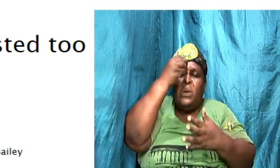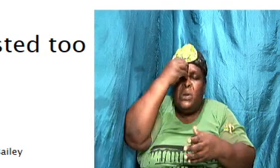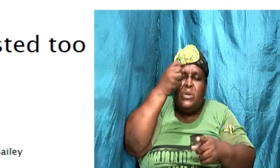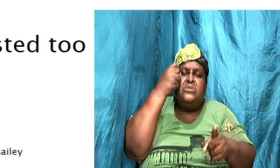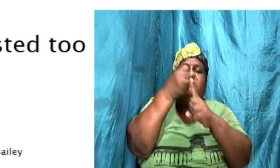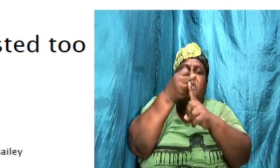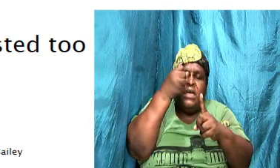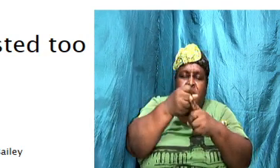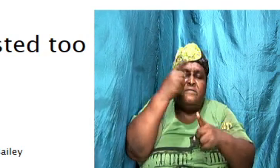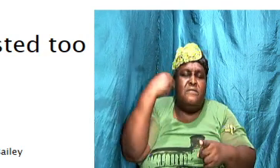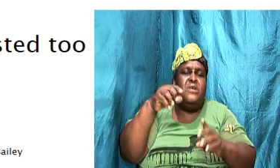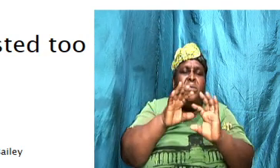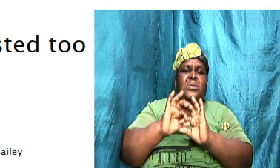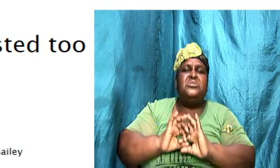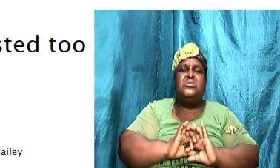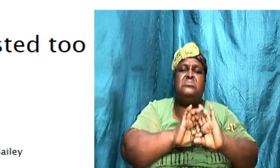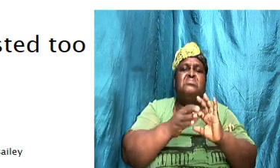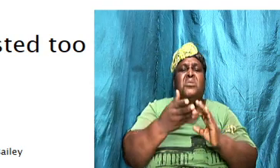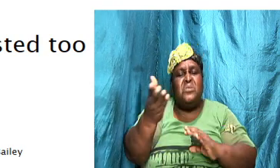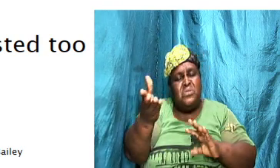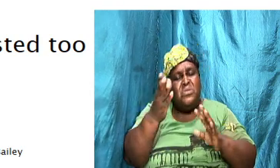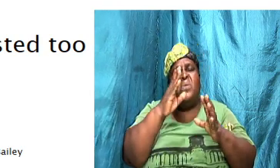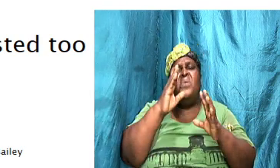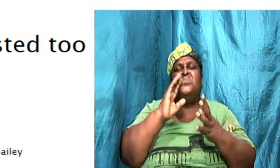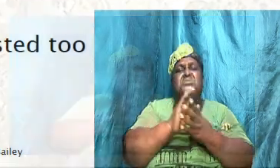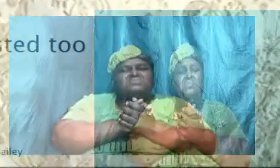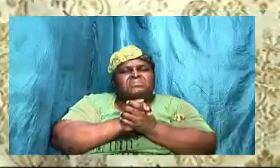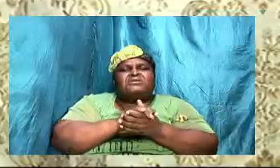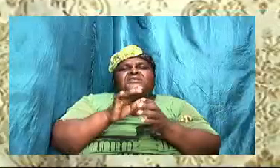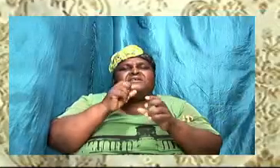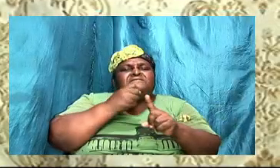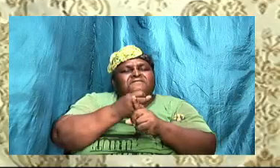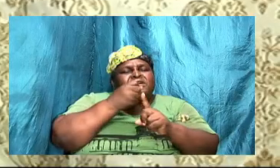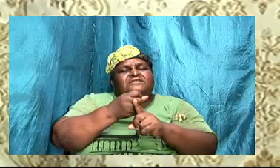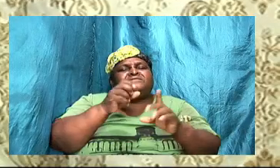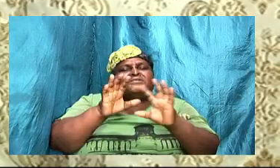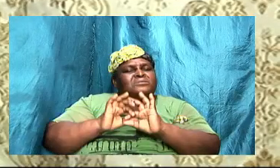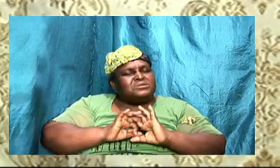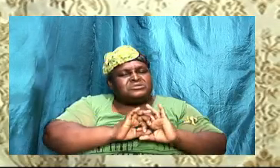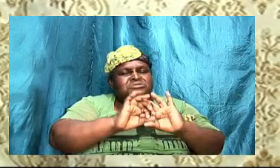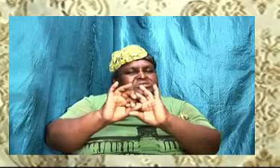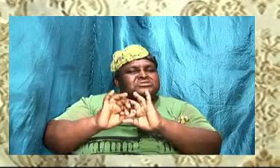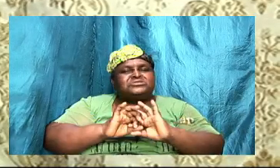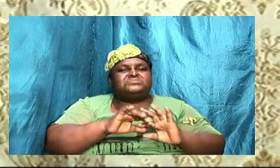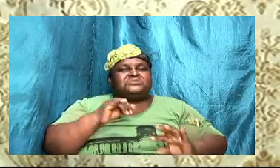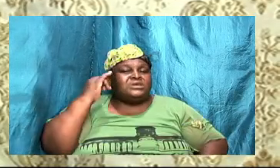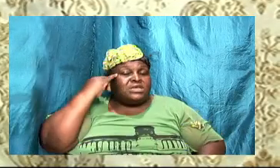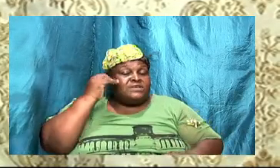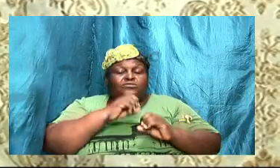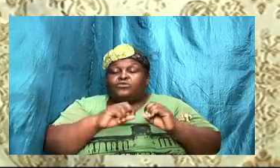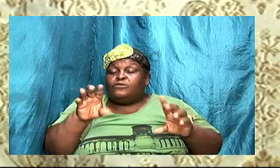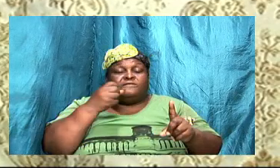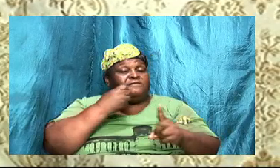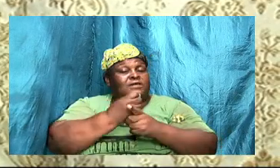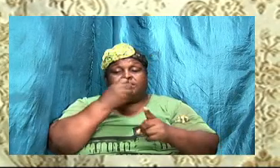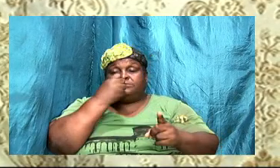for your relationship those who are married right now fight for your relationship if you don't fight